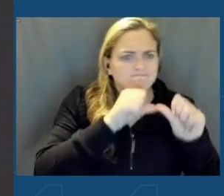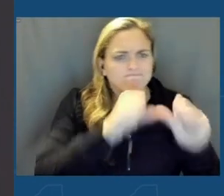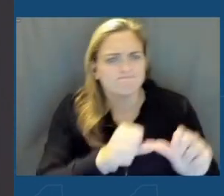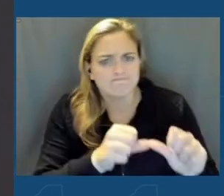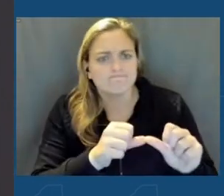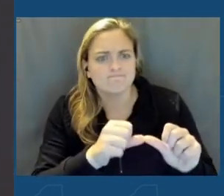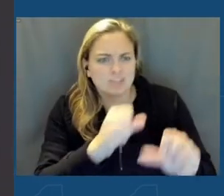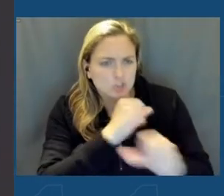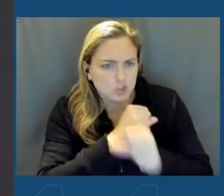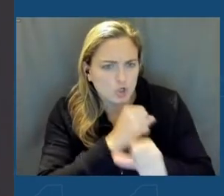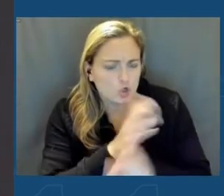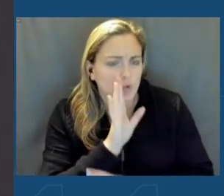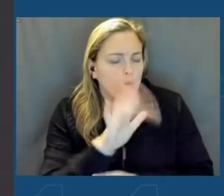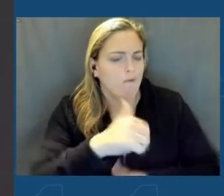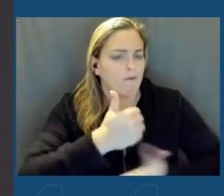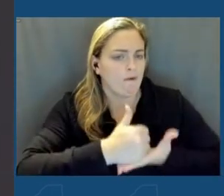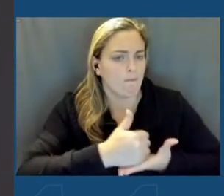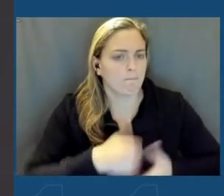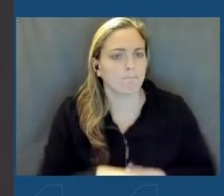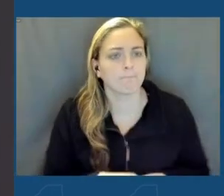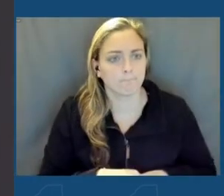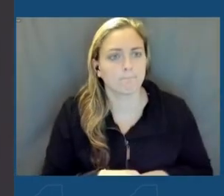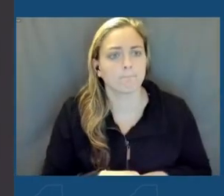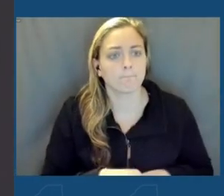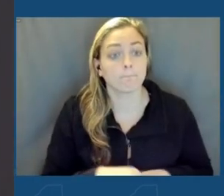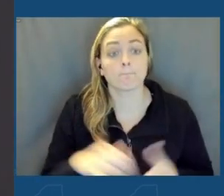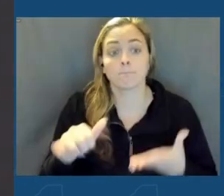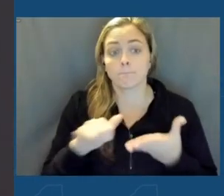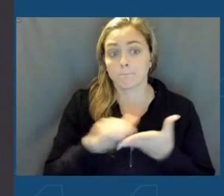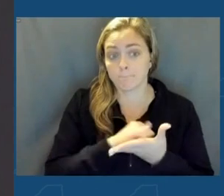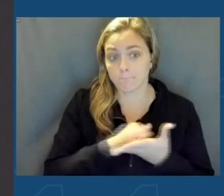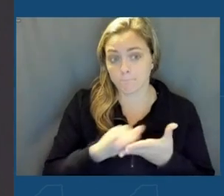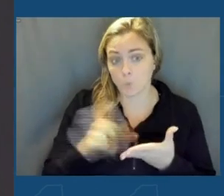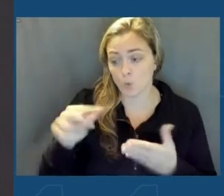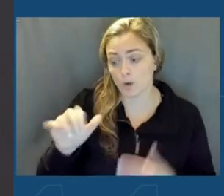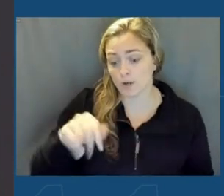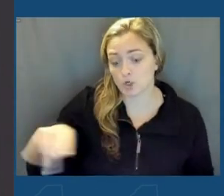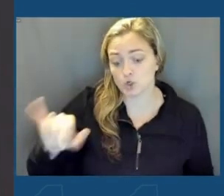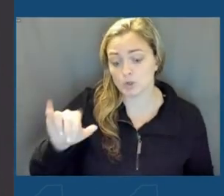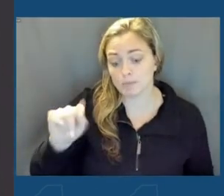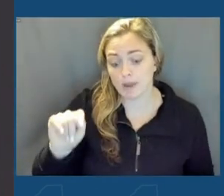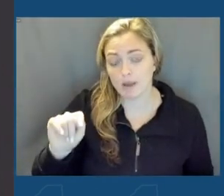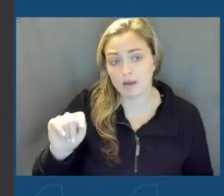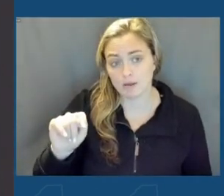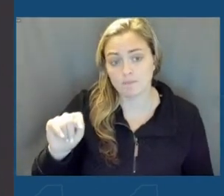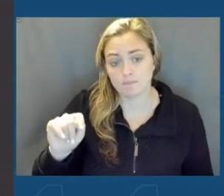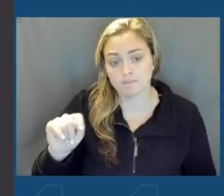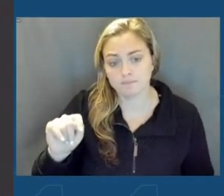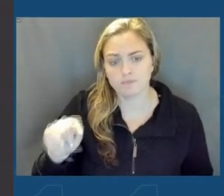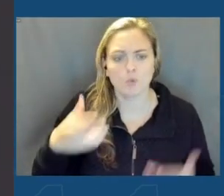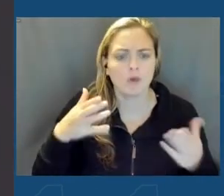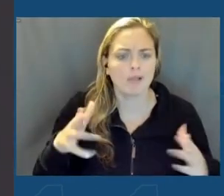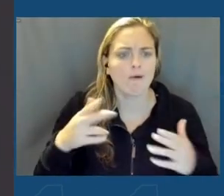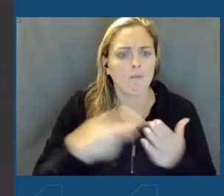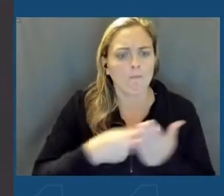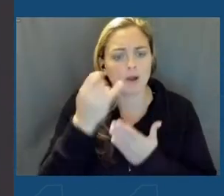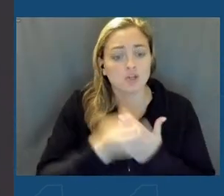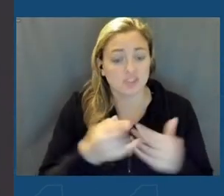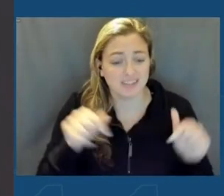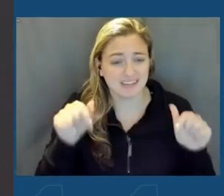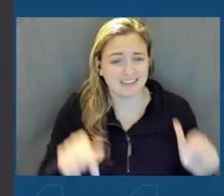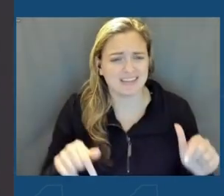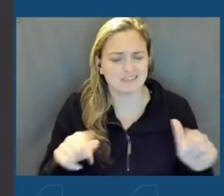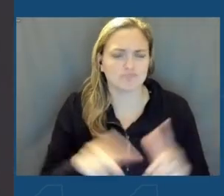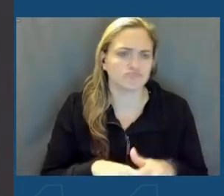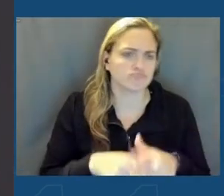Grants enabled by Chips and Science Act and New York's Green Chips Act will allow projects like this